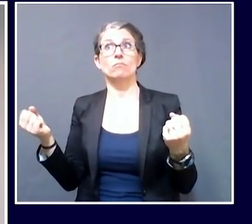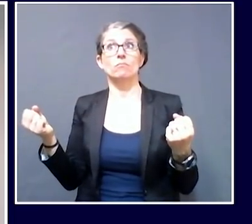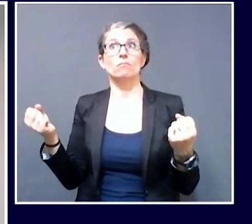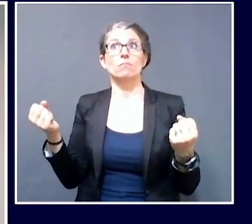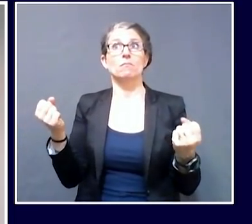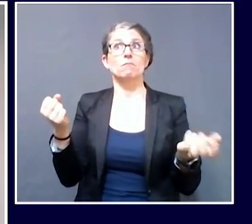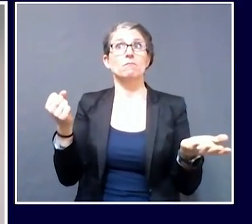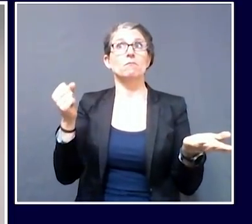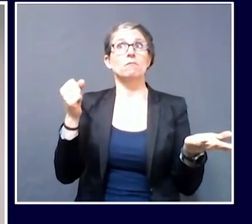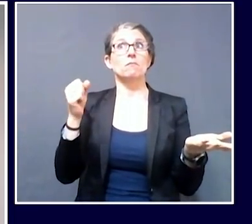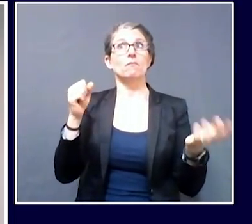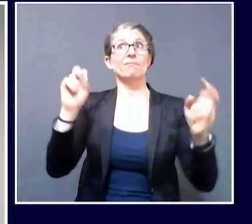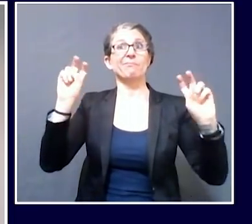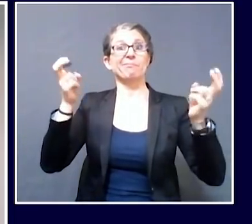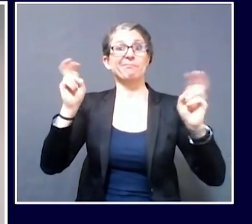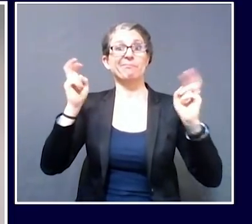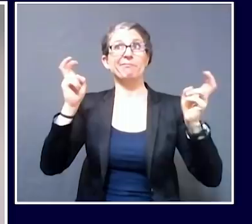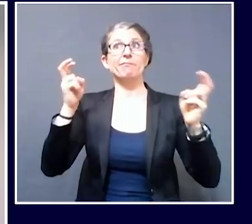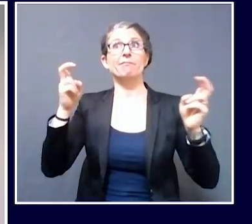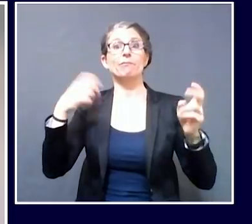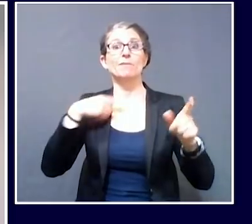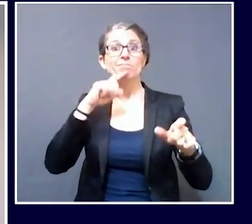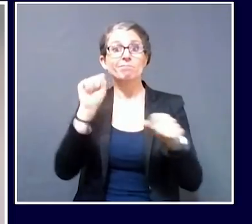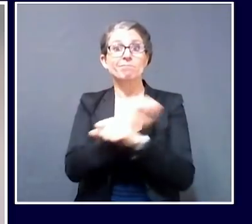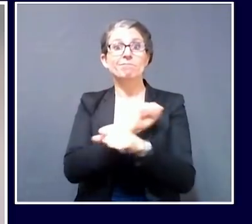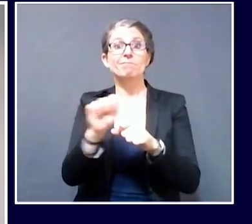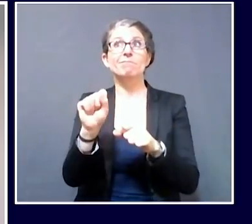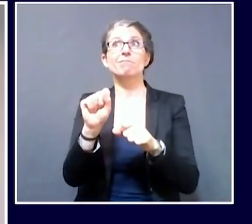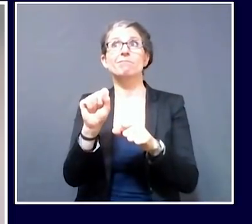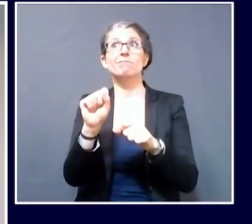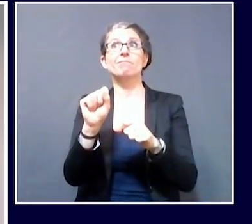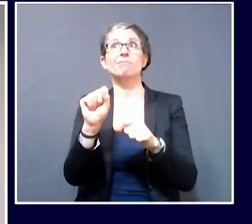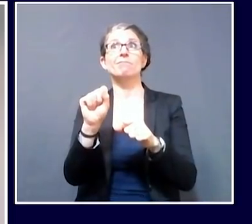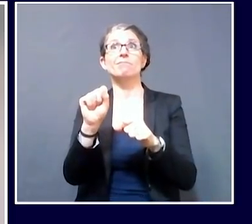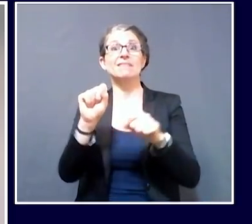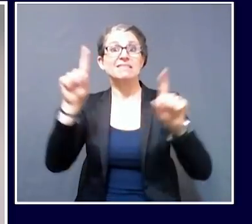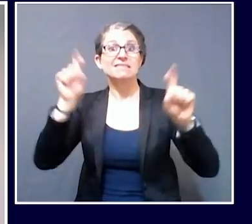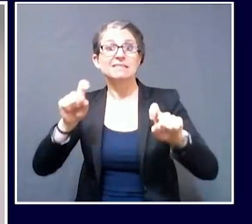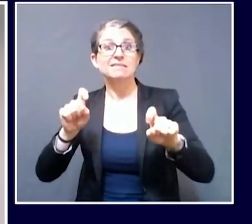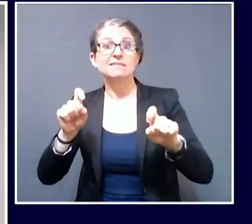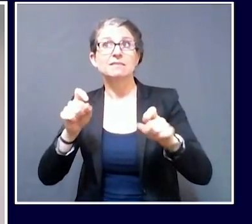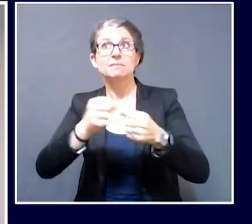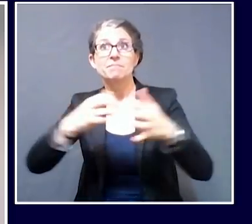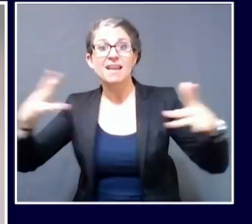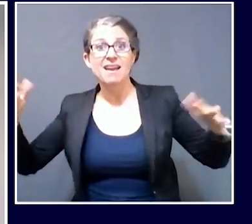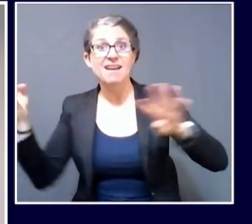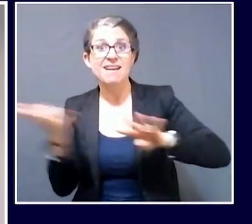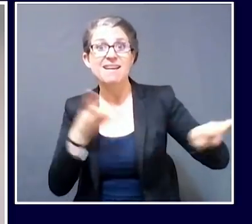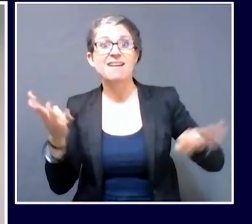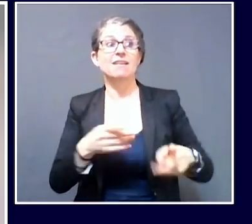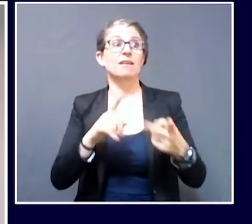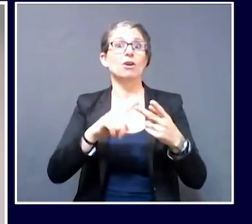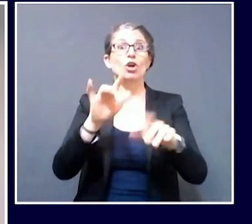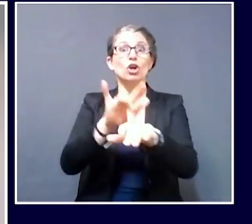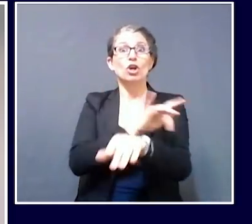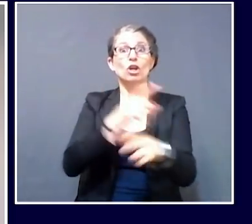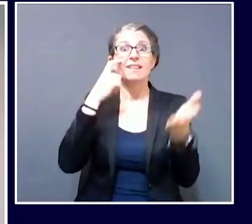testing and testing early of maybe those pre-symptomatic folks that you've been discussing?